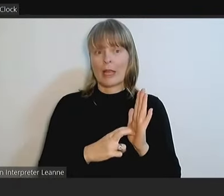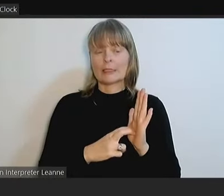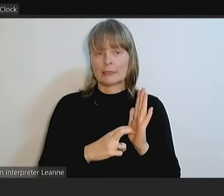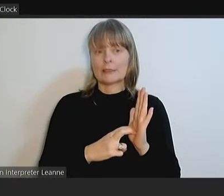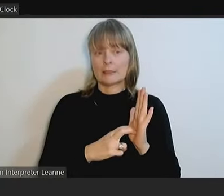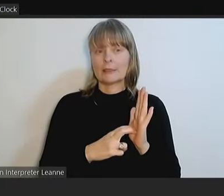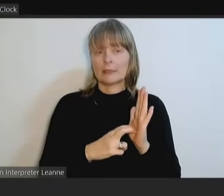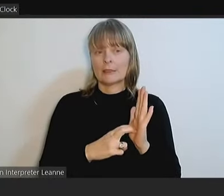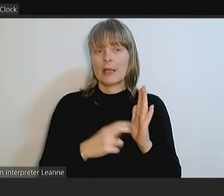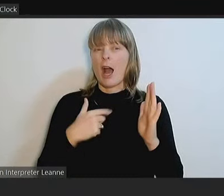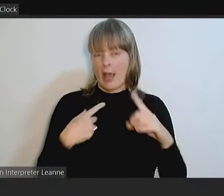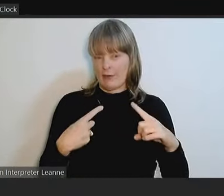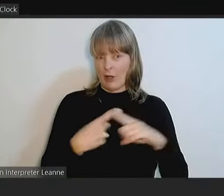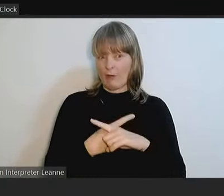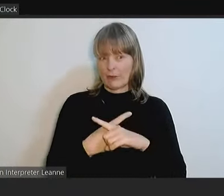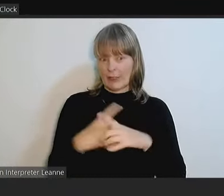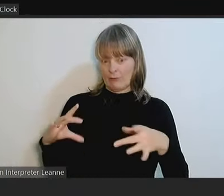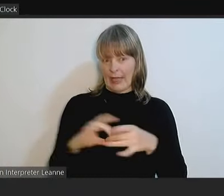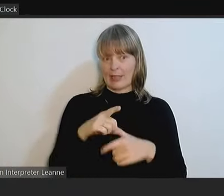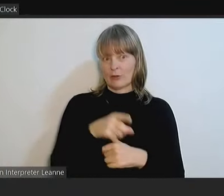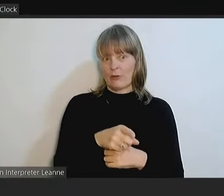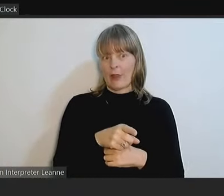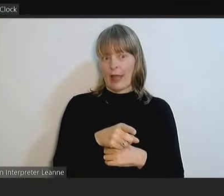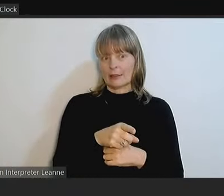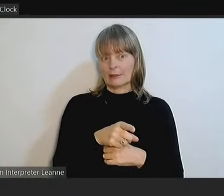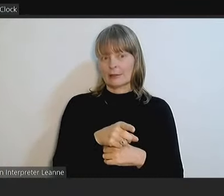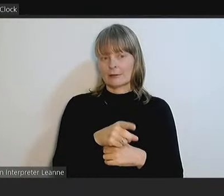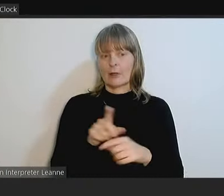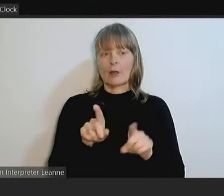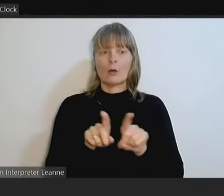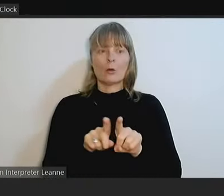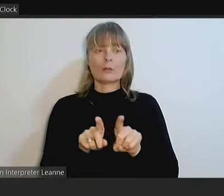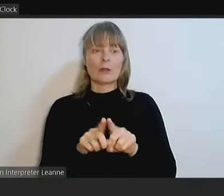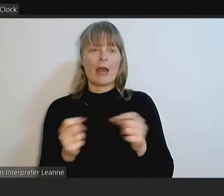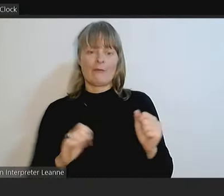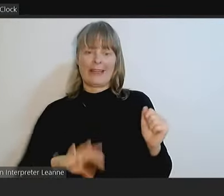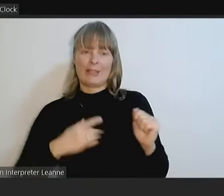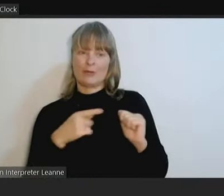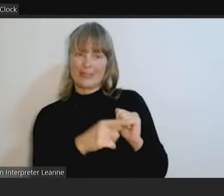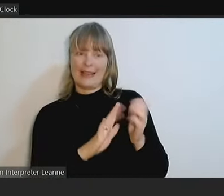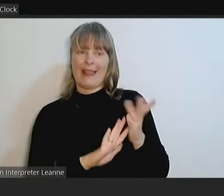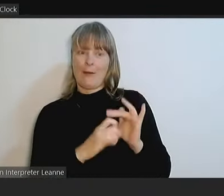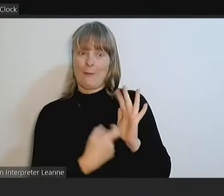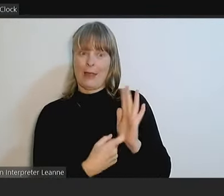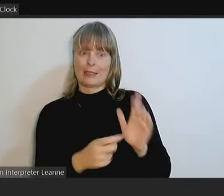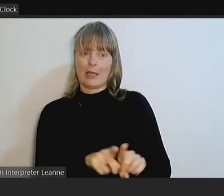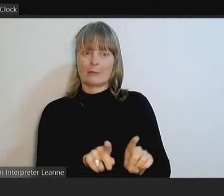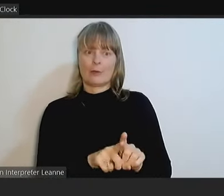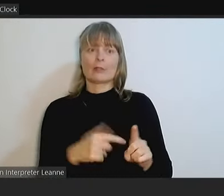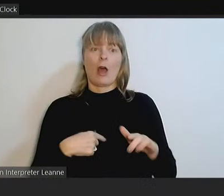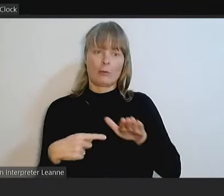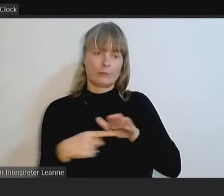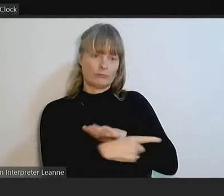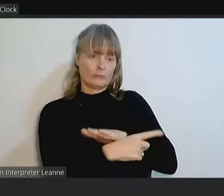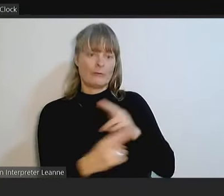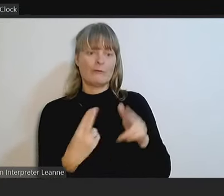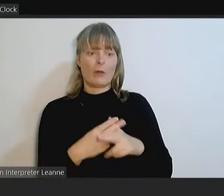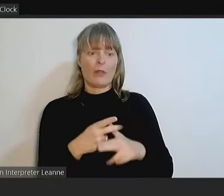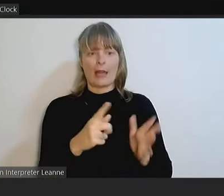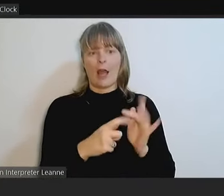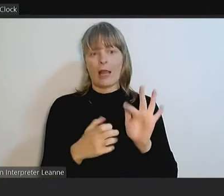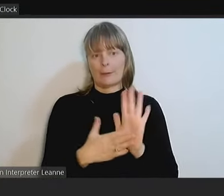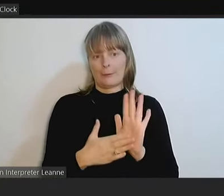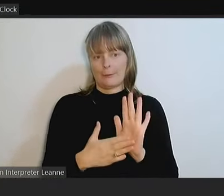in relation to that matter and also an interest in that matter, so I will not be there for that item. Thank you.